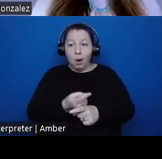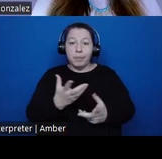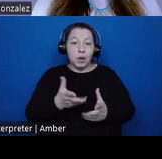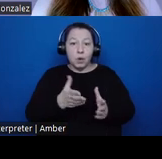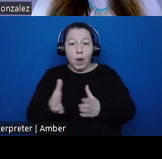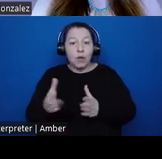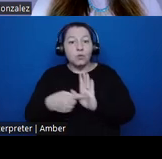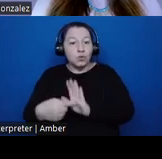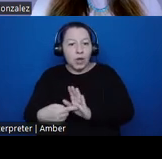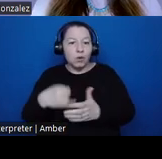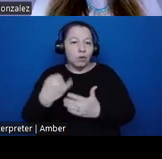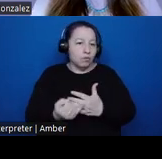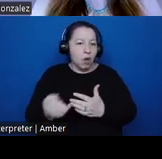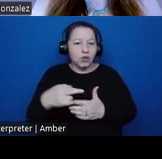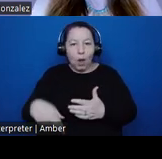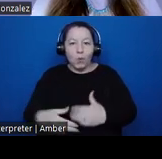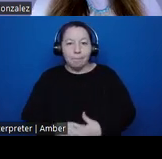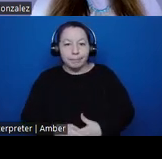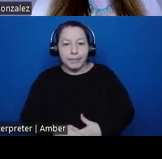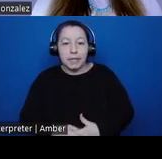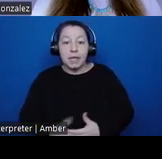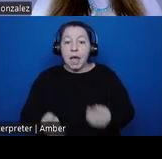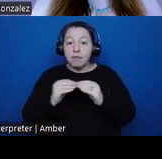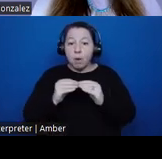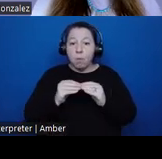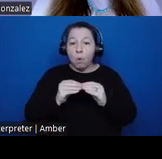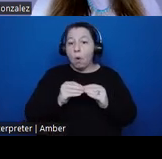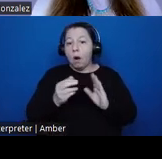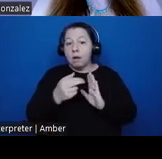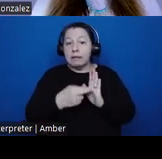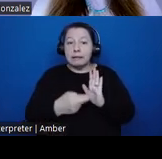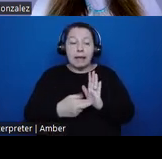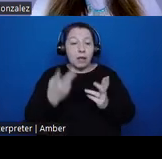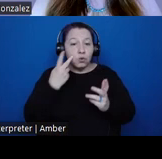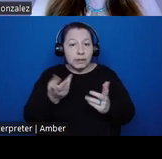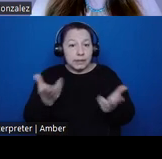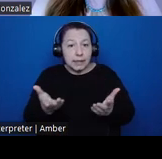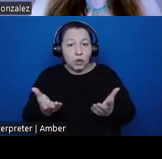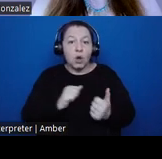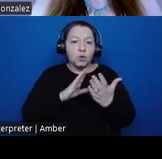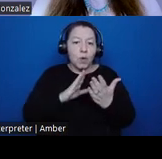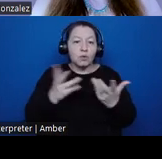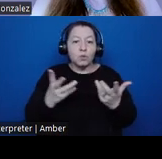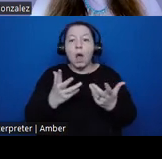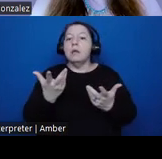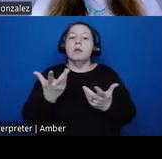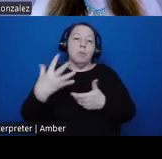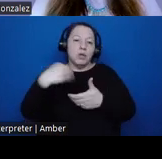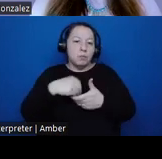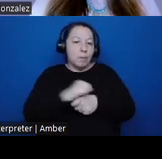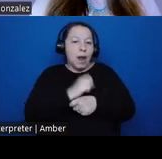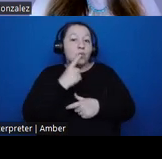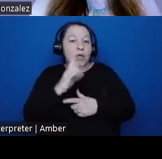outcomes. Furthermore, the guidelines you see here address what participatory practice looks like for the HPO